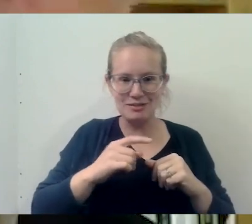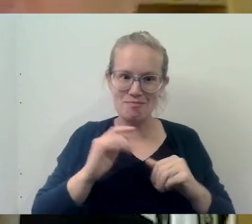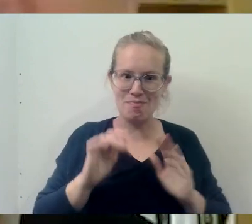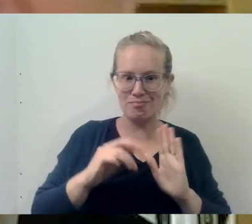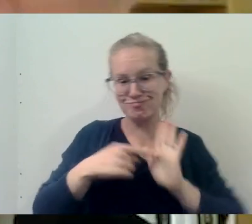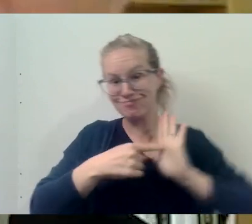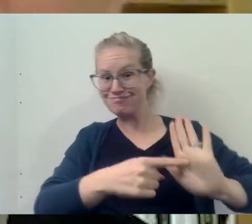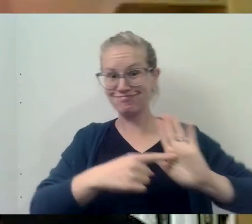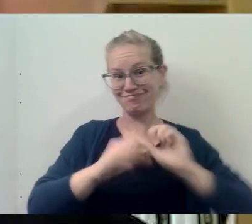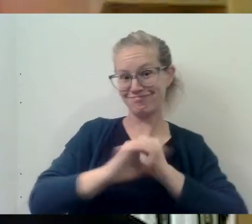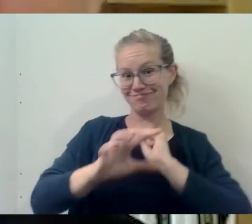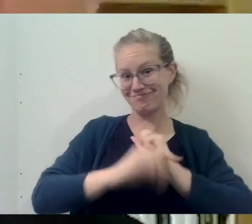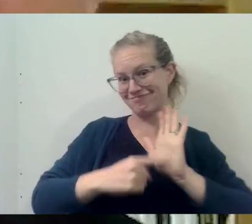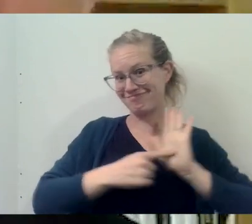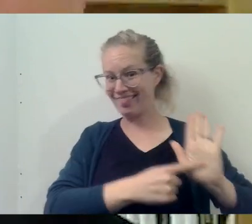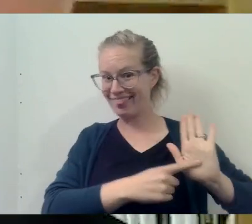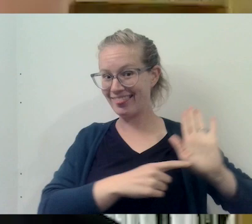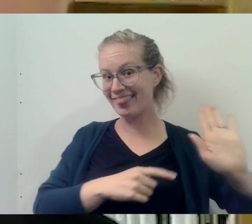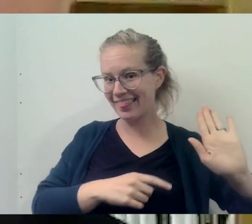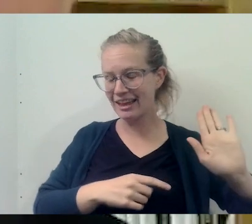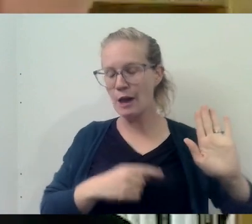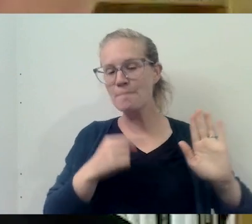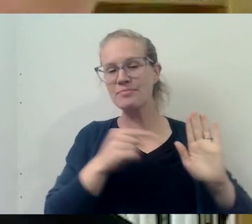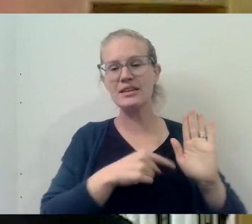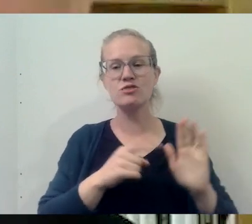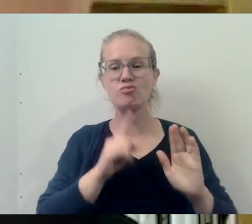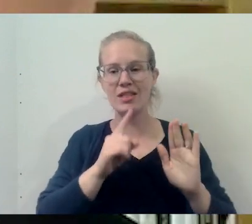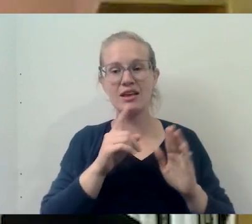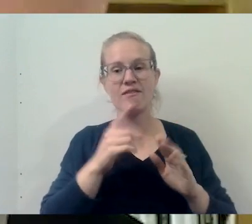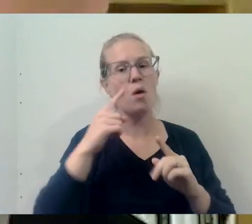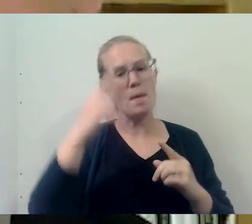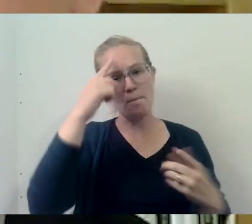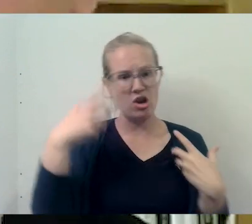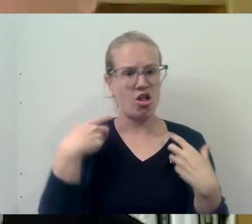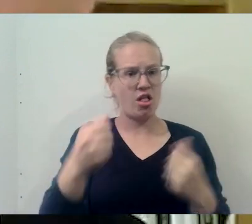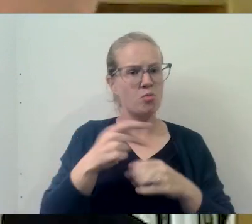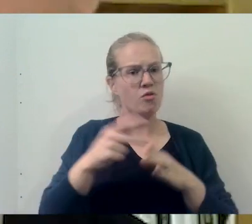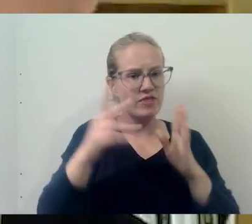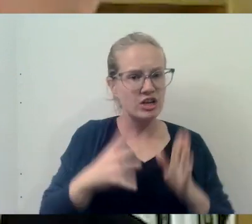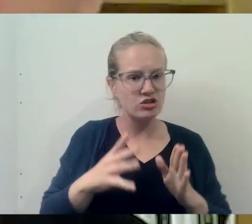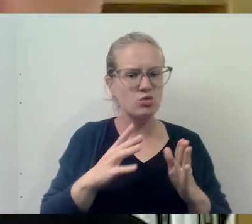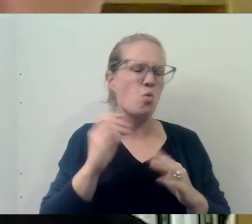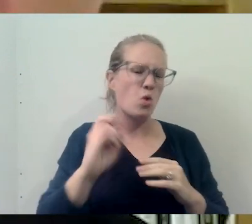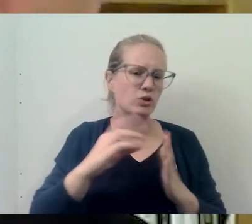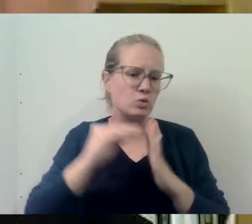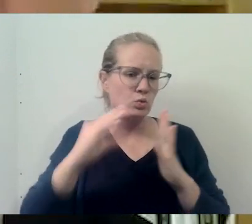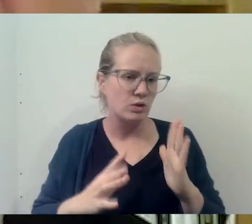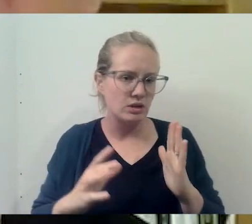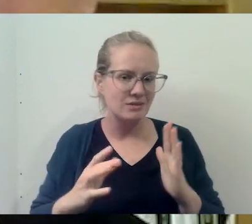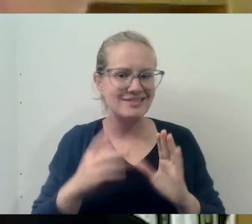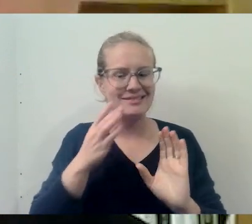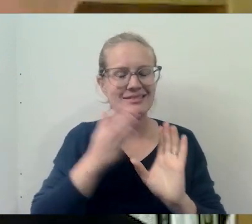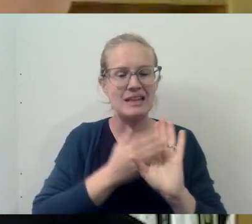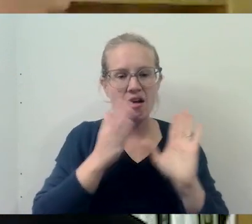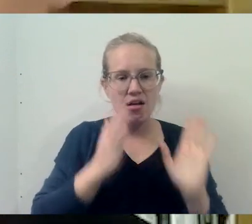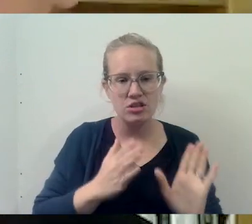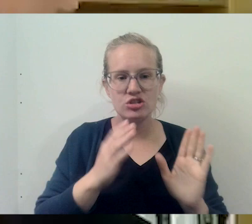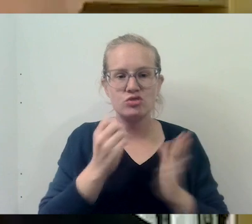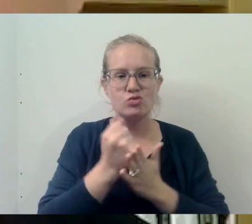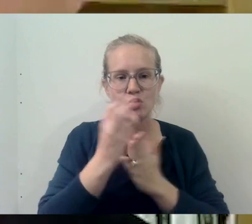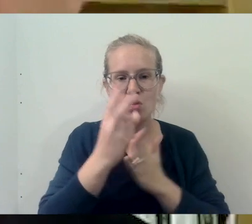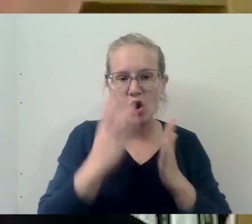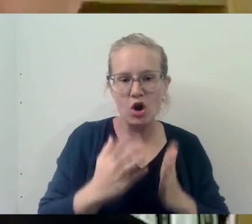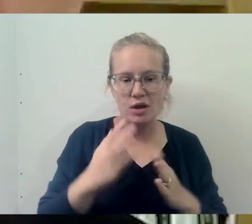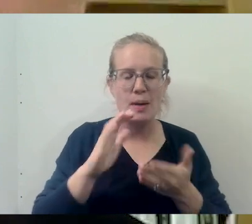plug, putting it up here. And this is really designed for mental health professionals or their students, you know, psychologists and social